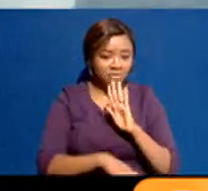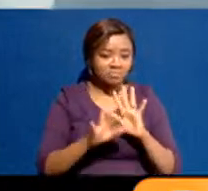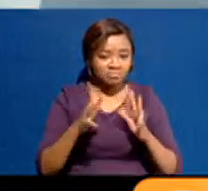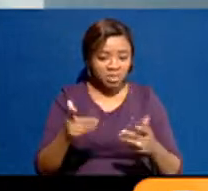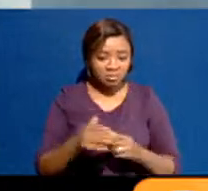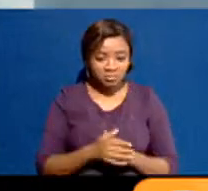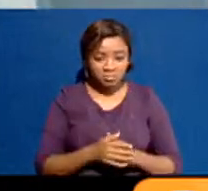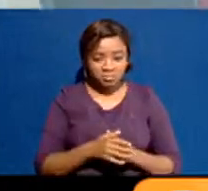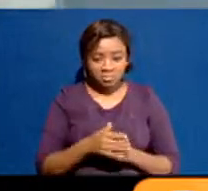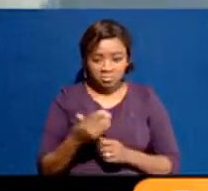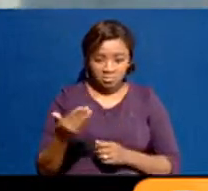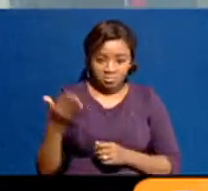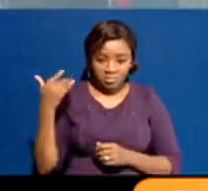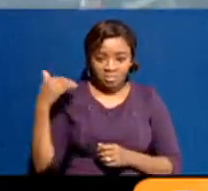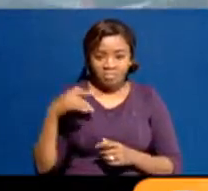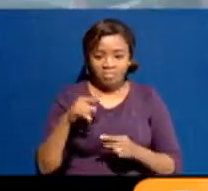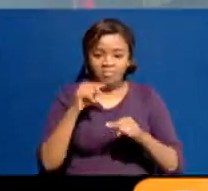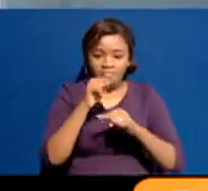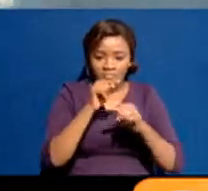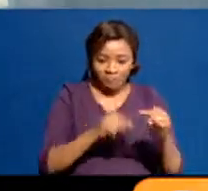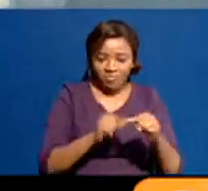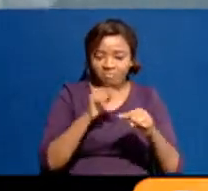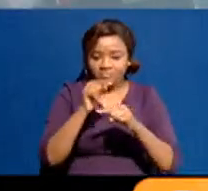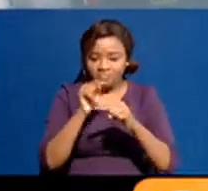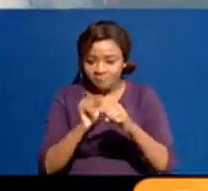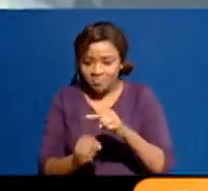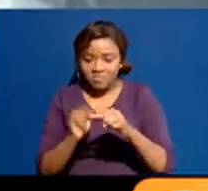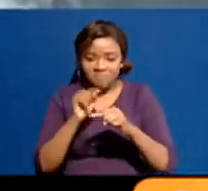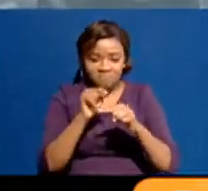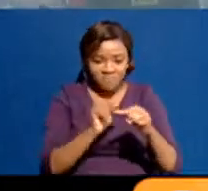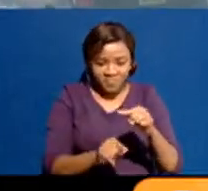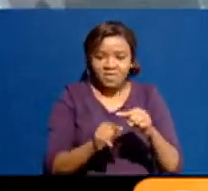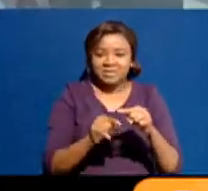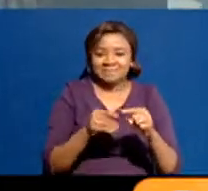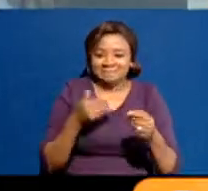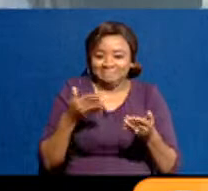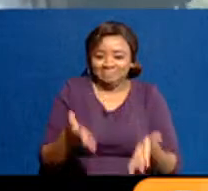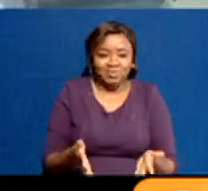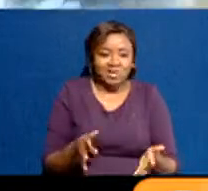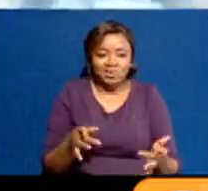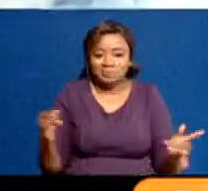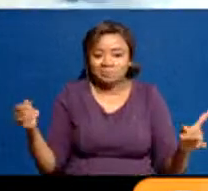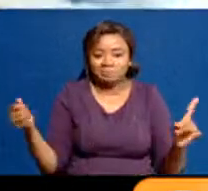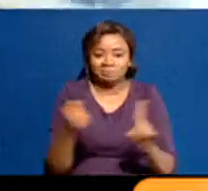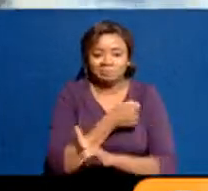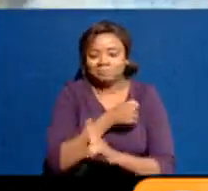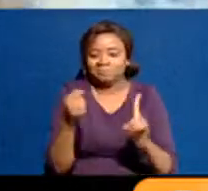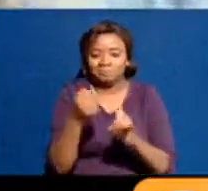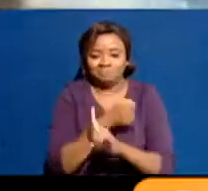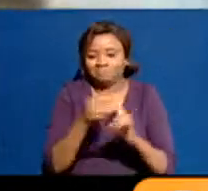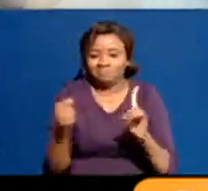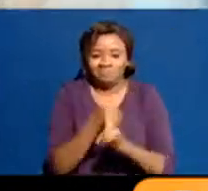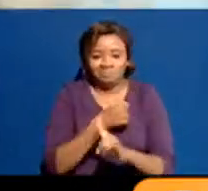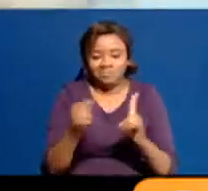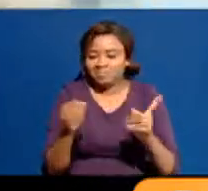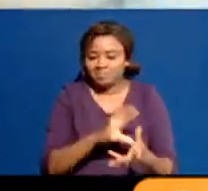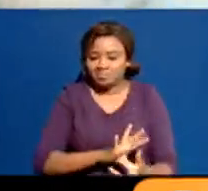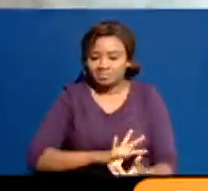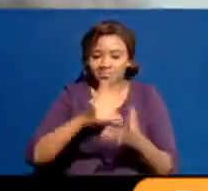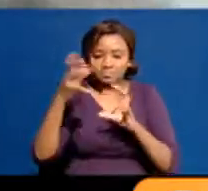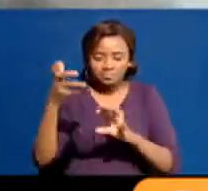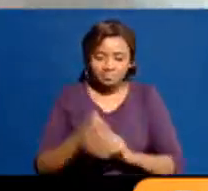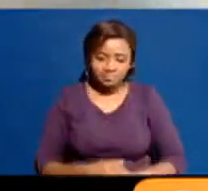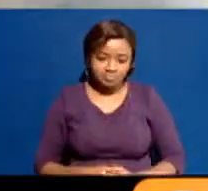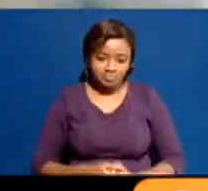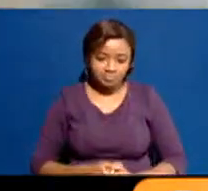something happened, and tit for tat, as we speak, as if you follow social media right now, individual property is being listed. Well, they have this. That tit for